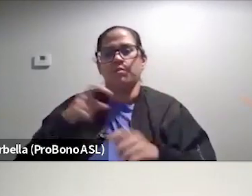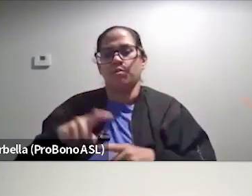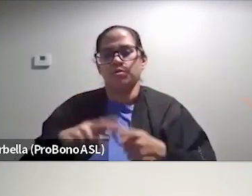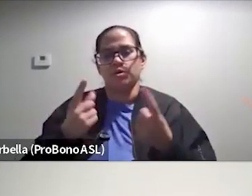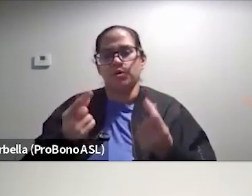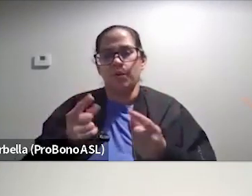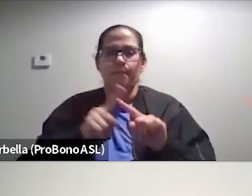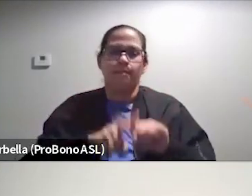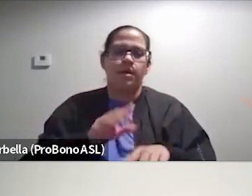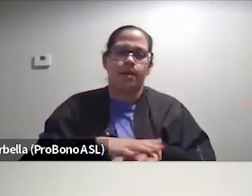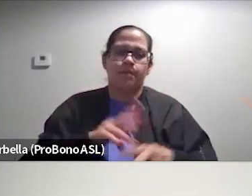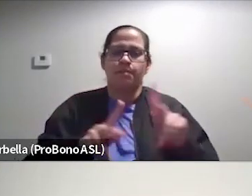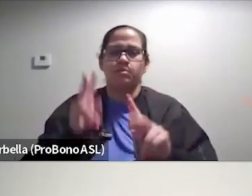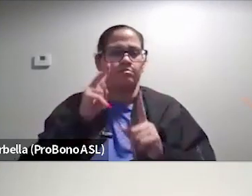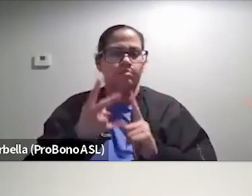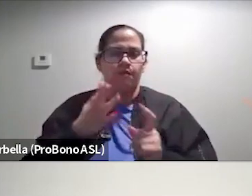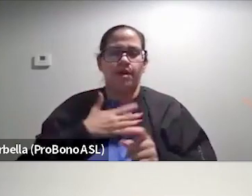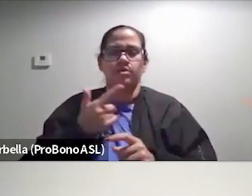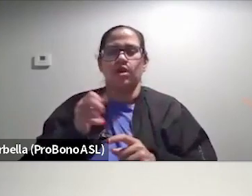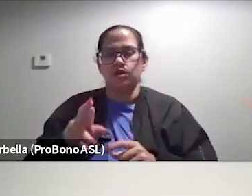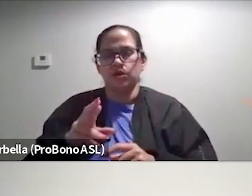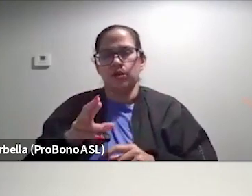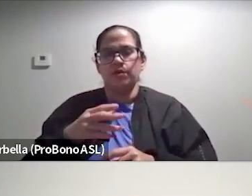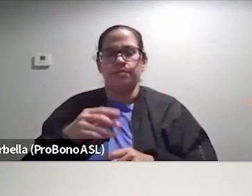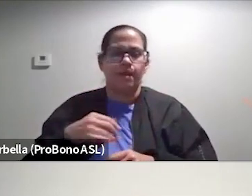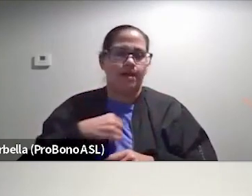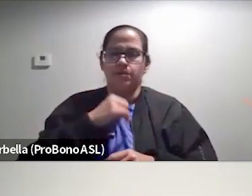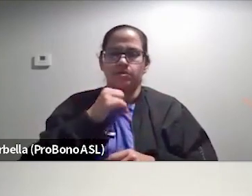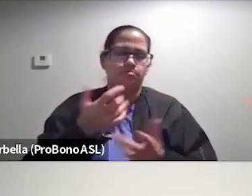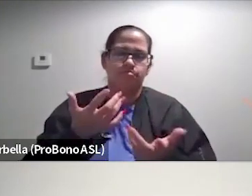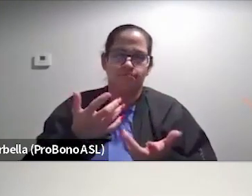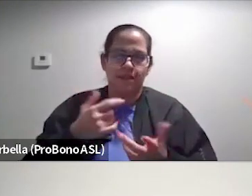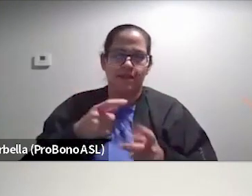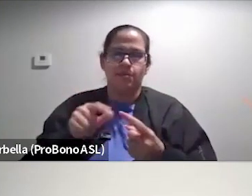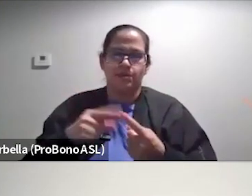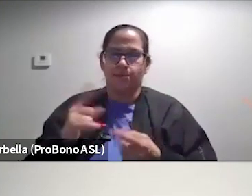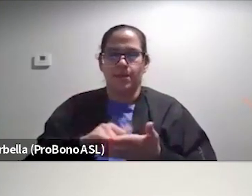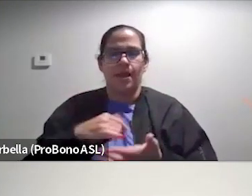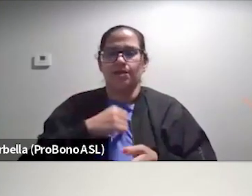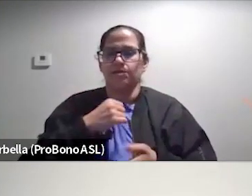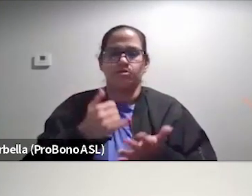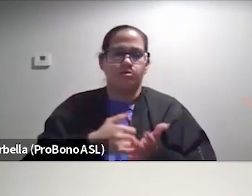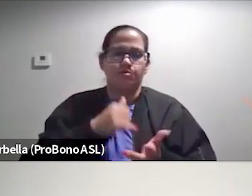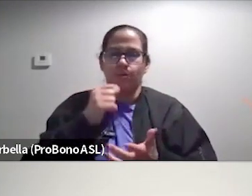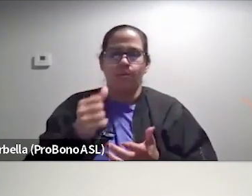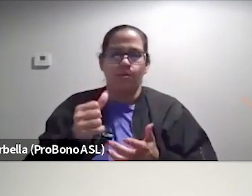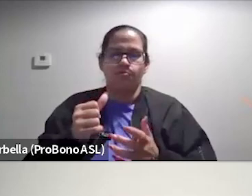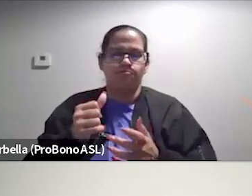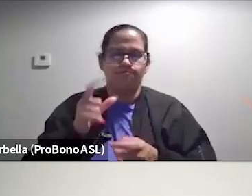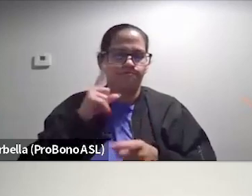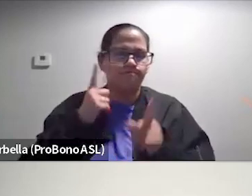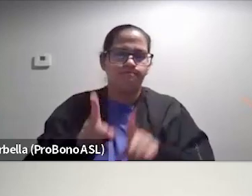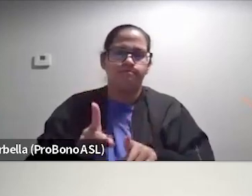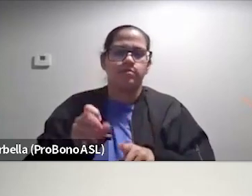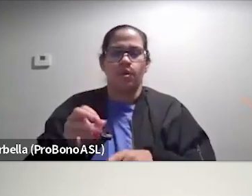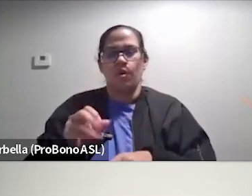do based on people's perception of my gender and my size. Like I just, especially when it's something that I just don't get down with. And so